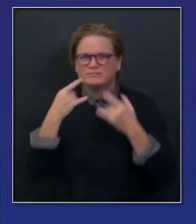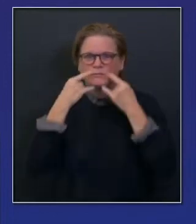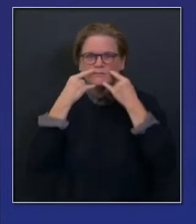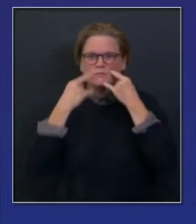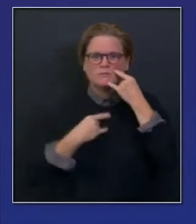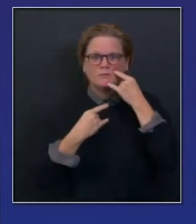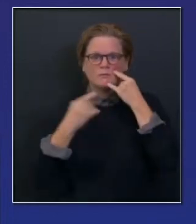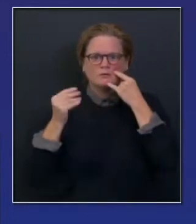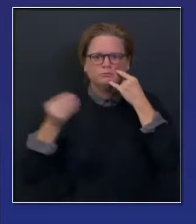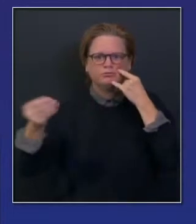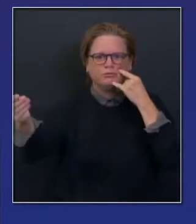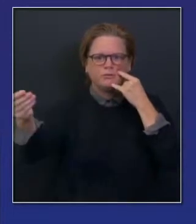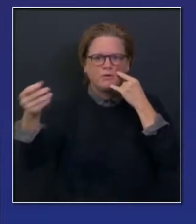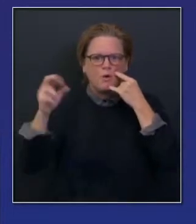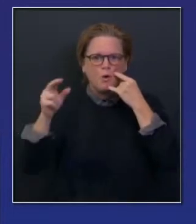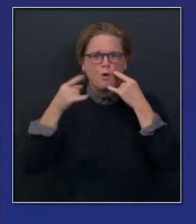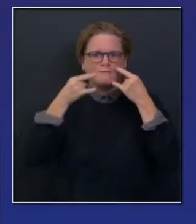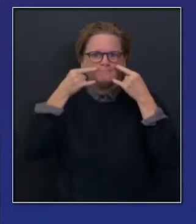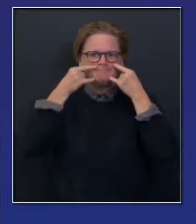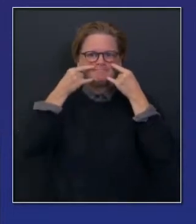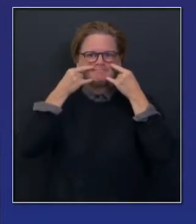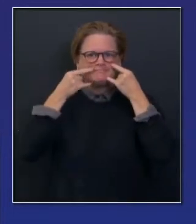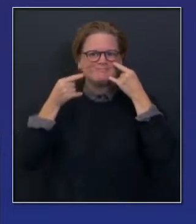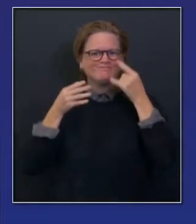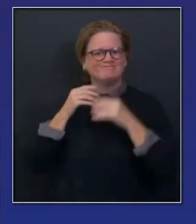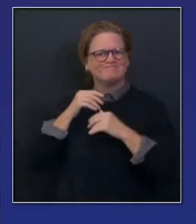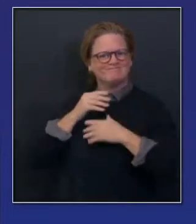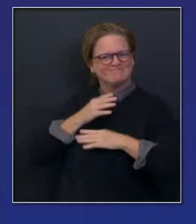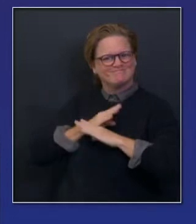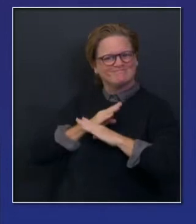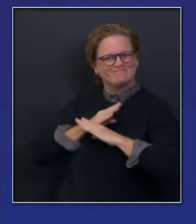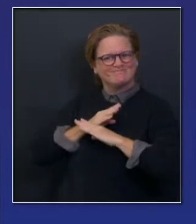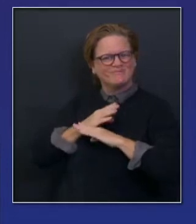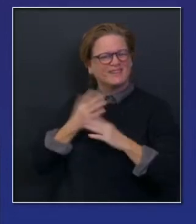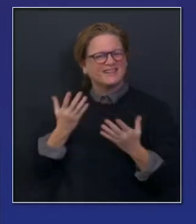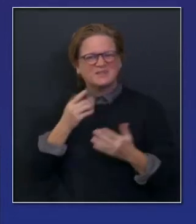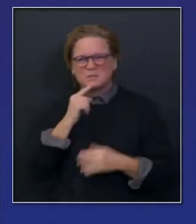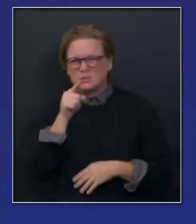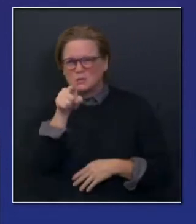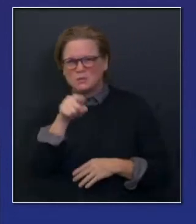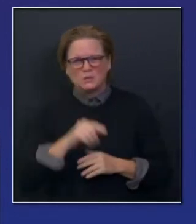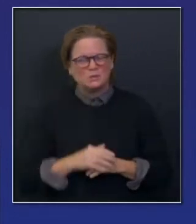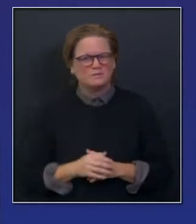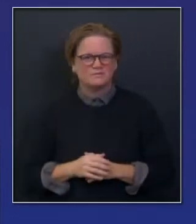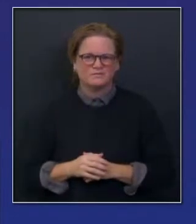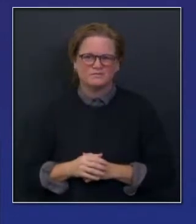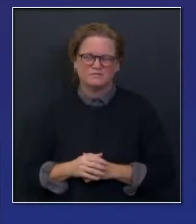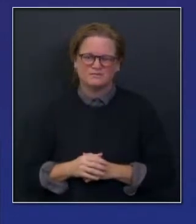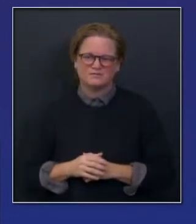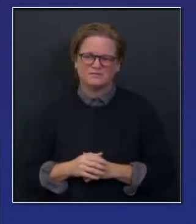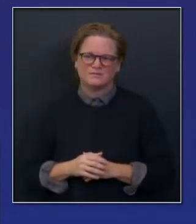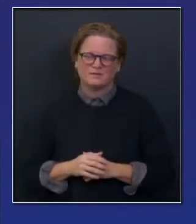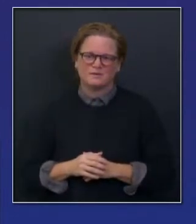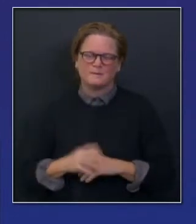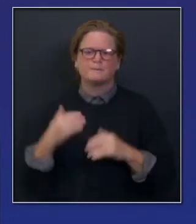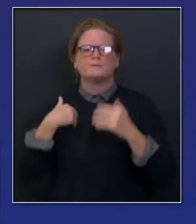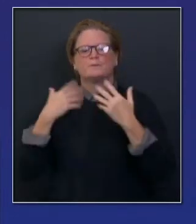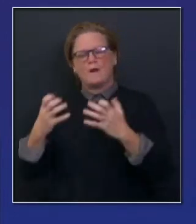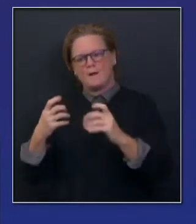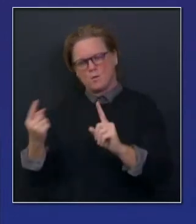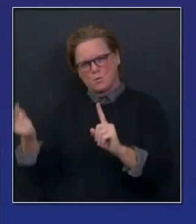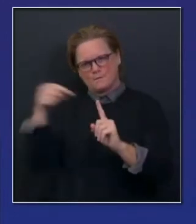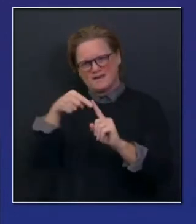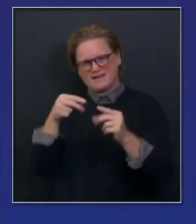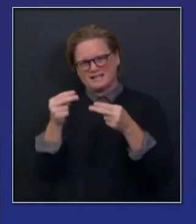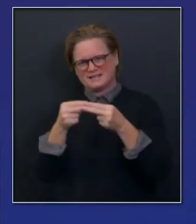at the end of the tunnel. In order, as well, to help with that, I want to bring back a slide I had last